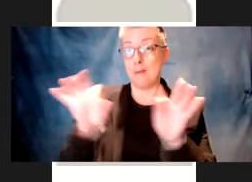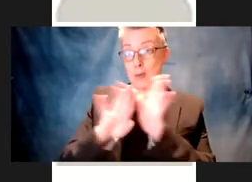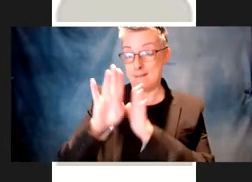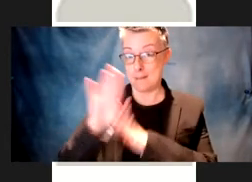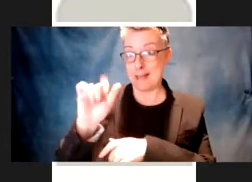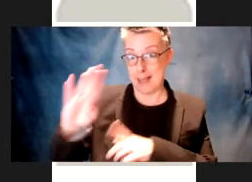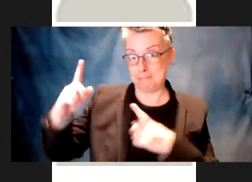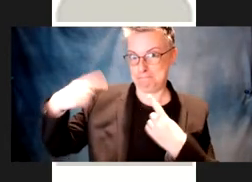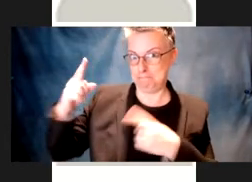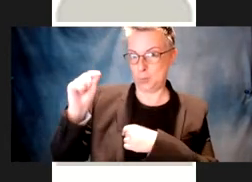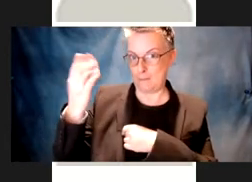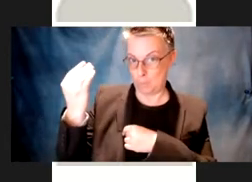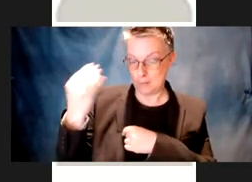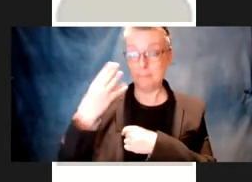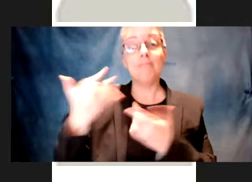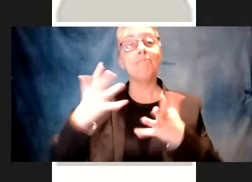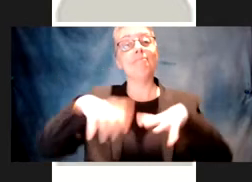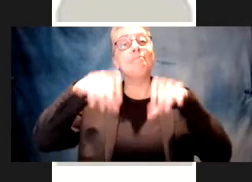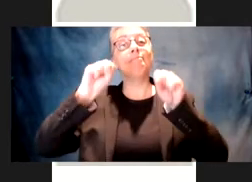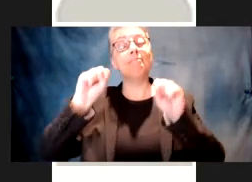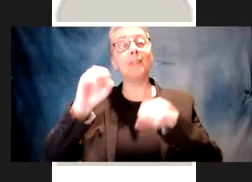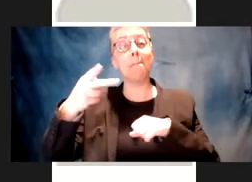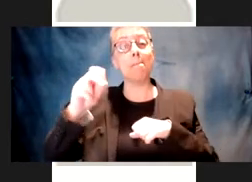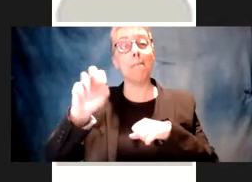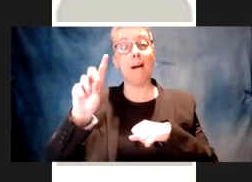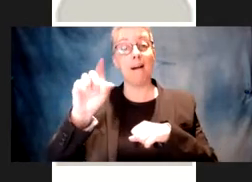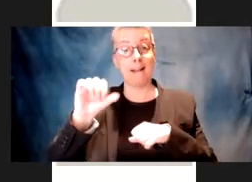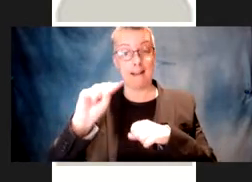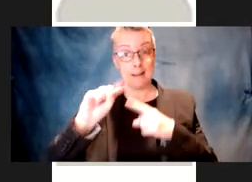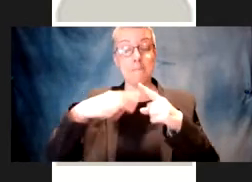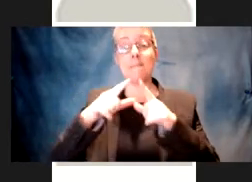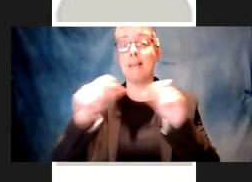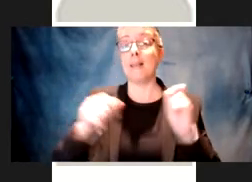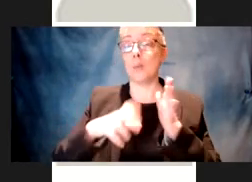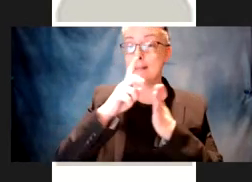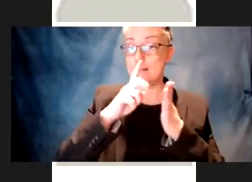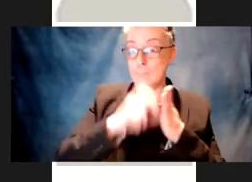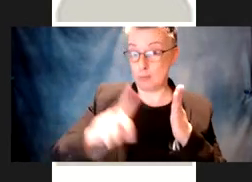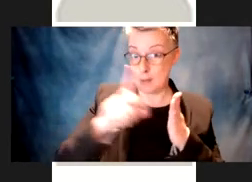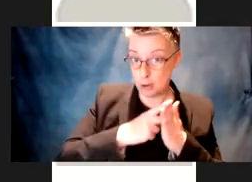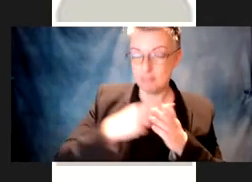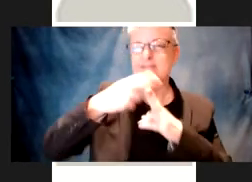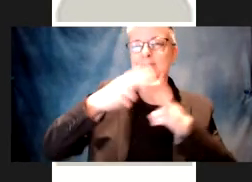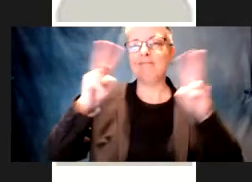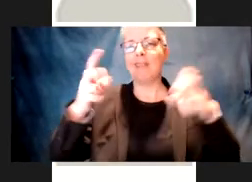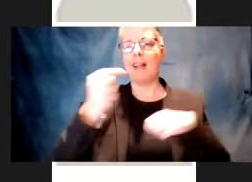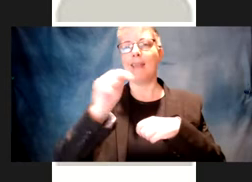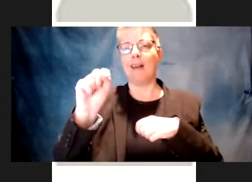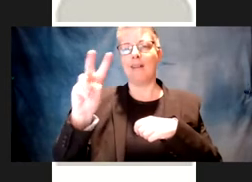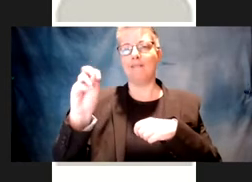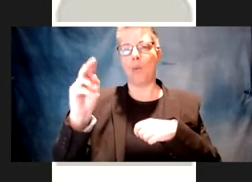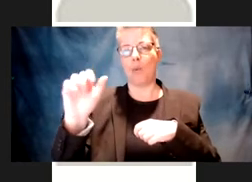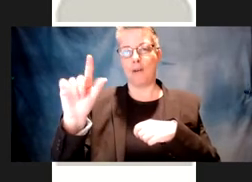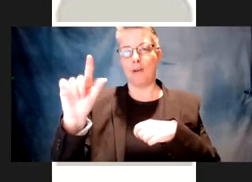conducting research with the Tweety language development lab since 2014. And she has co hosted a podcast about linguistic